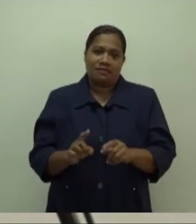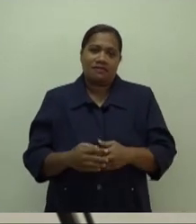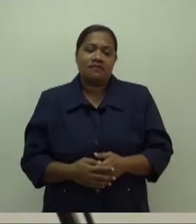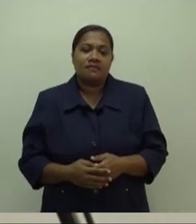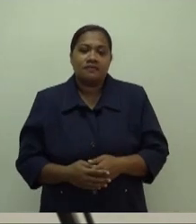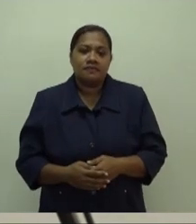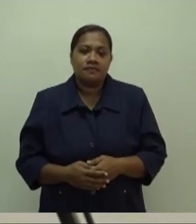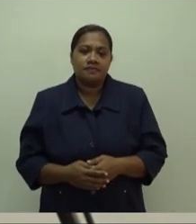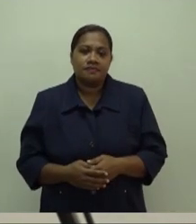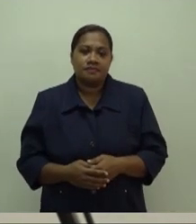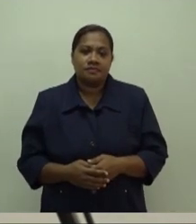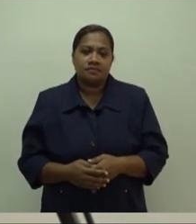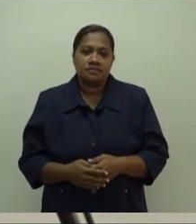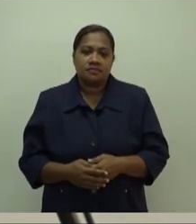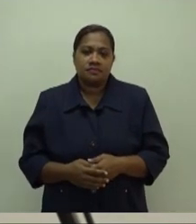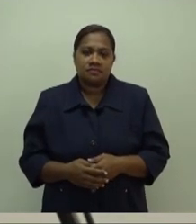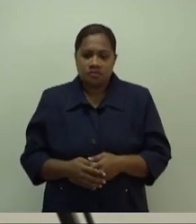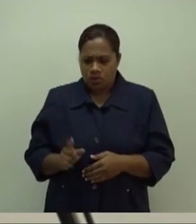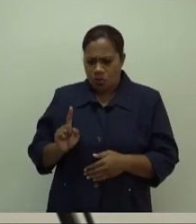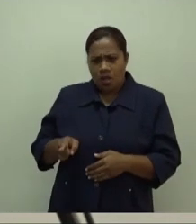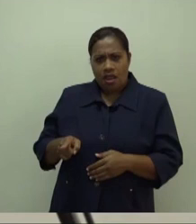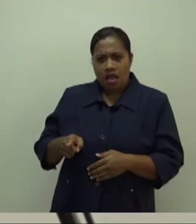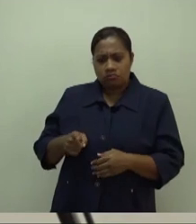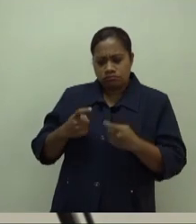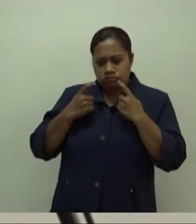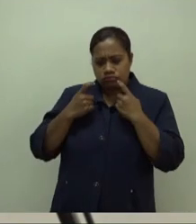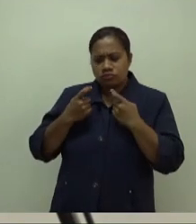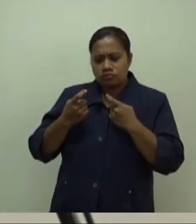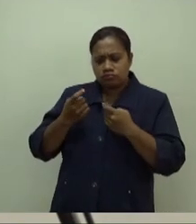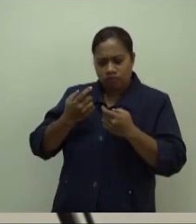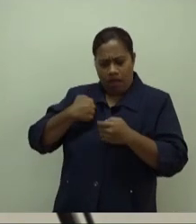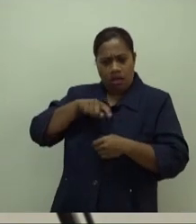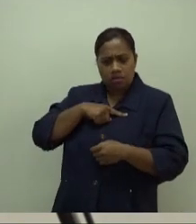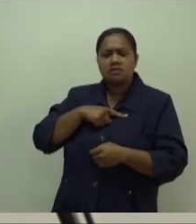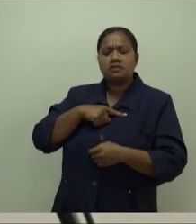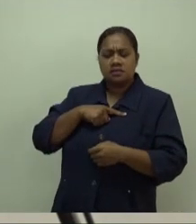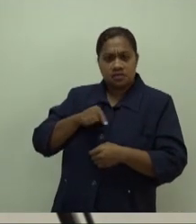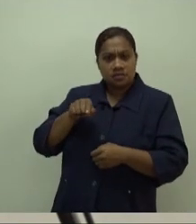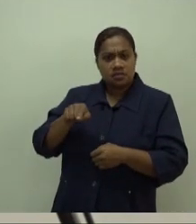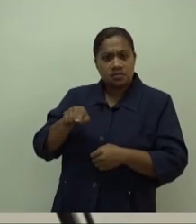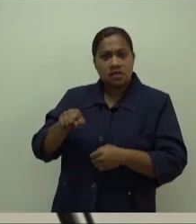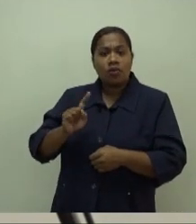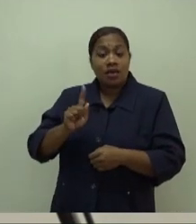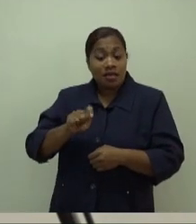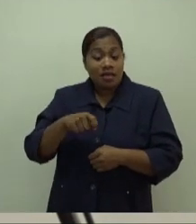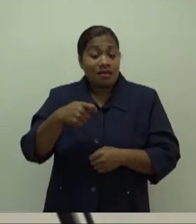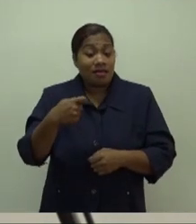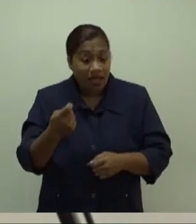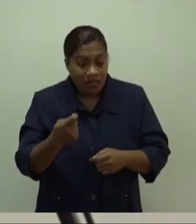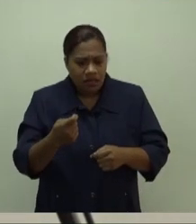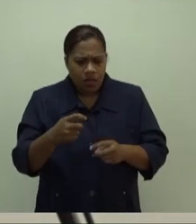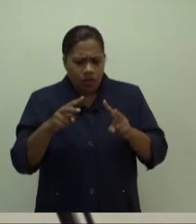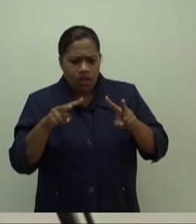This trend tells us that the next stage of our response involves a more holistic view of the medical realities